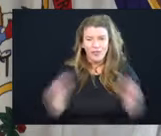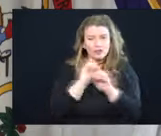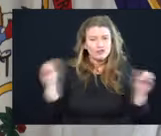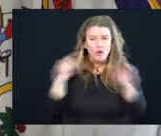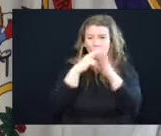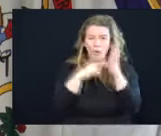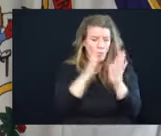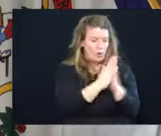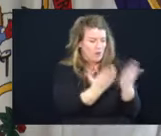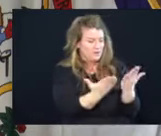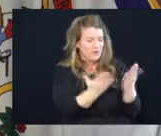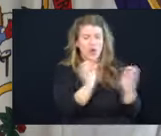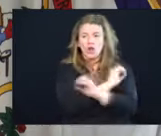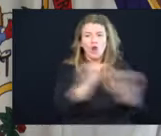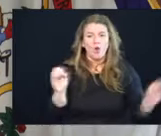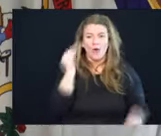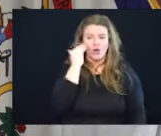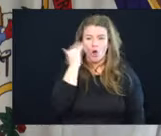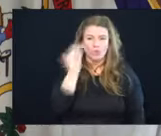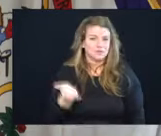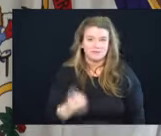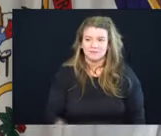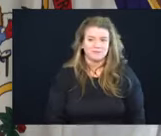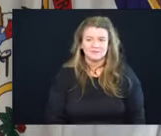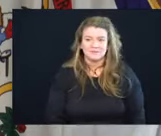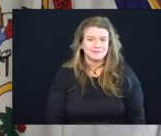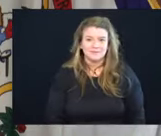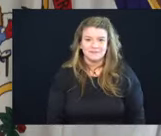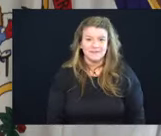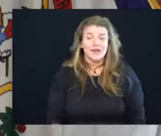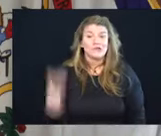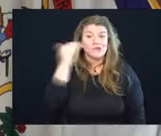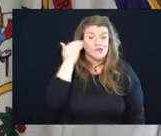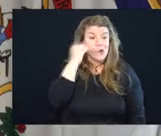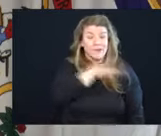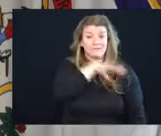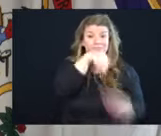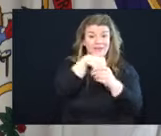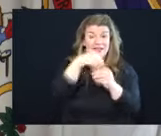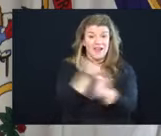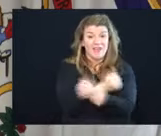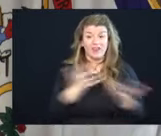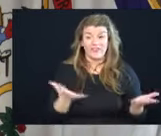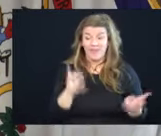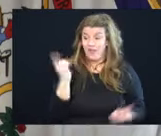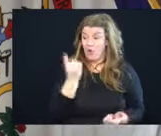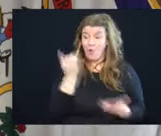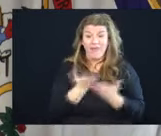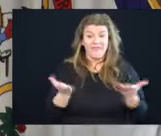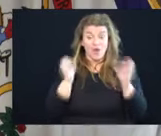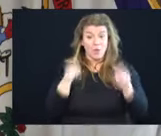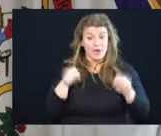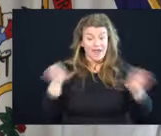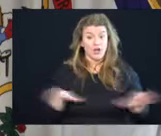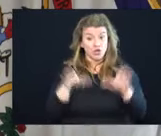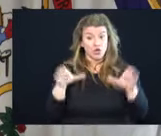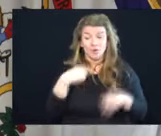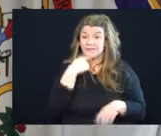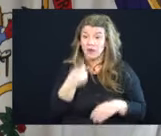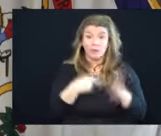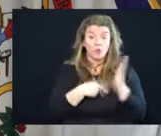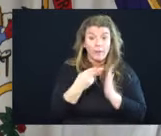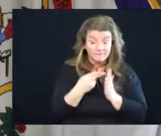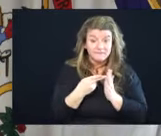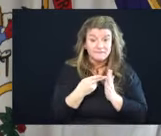They do not know, you know. And so with all that, all we can do is keep telling you the truth